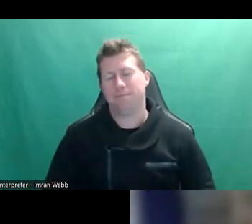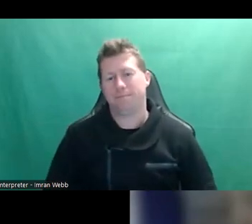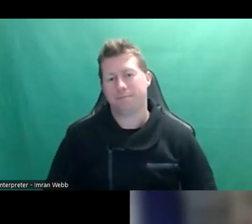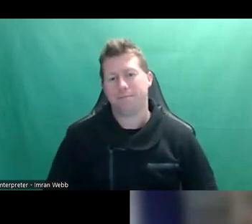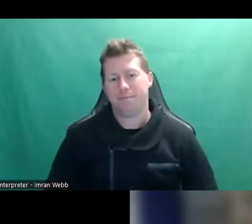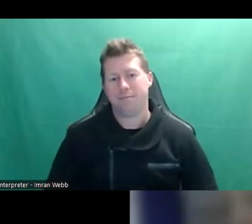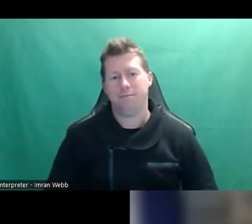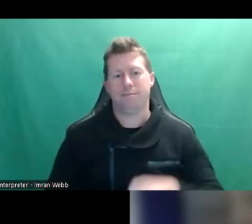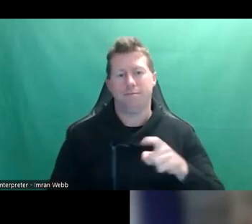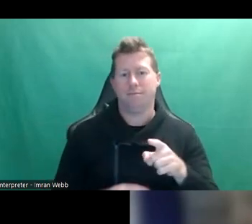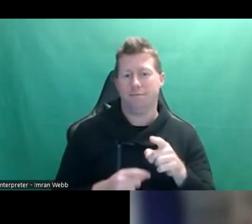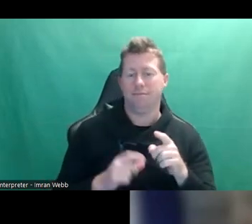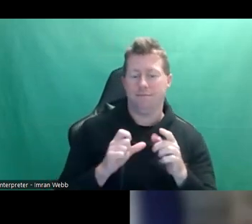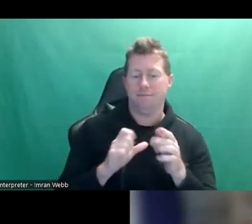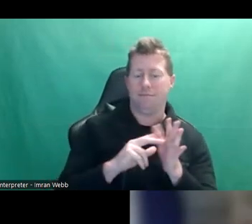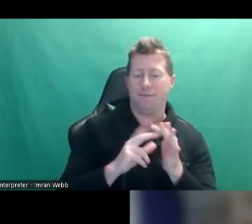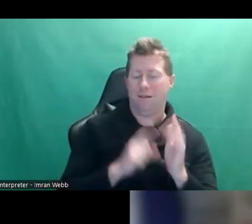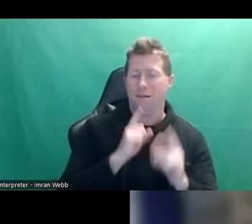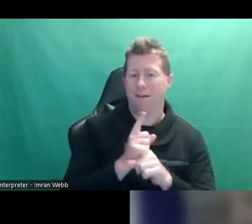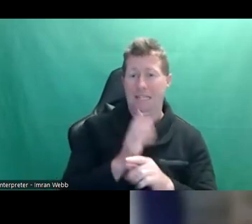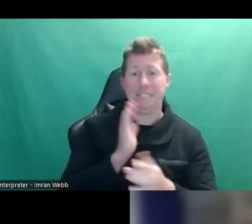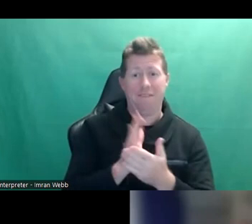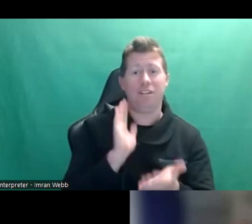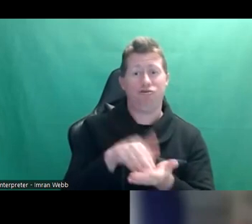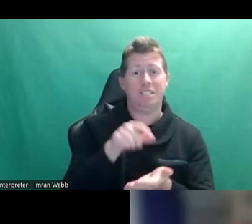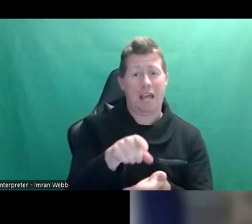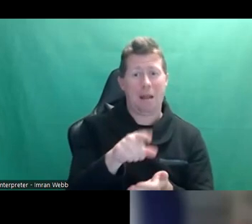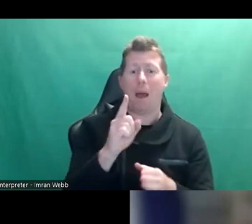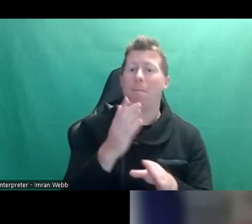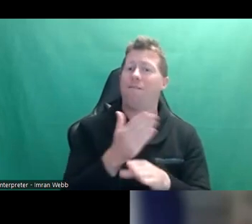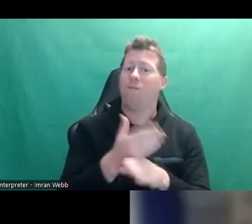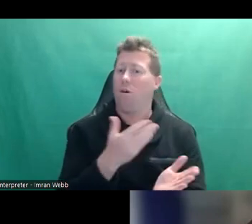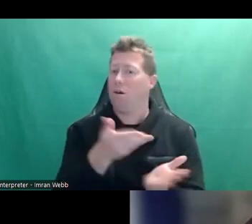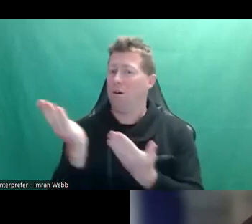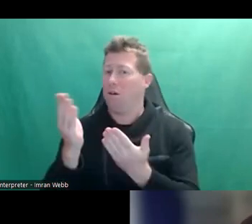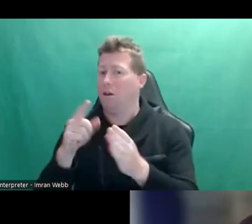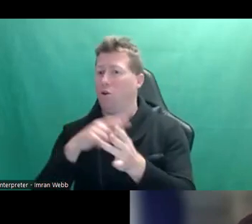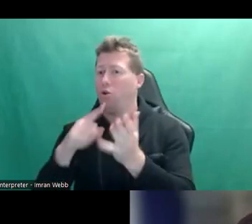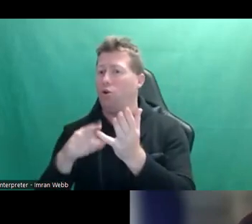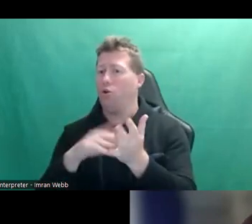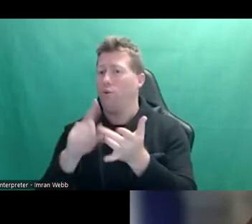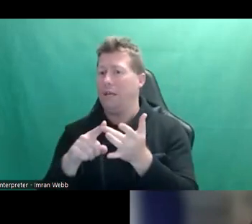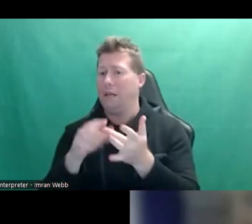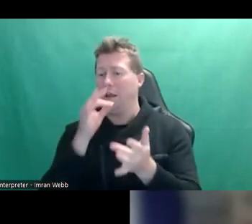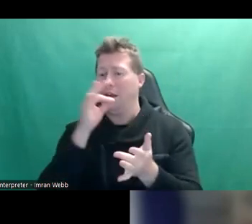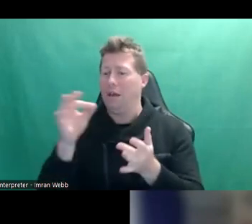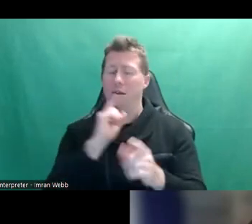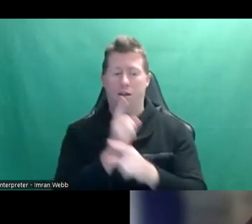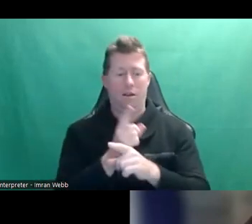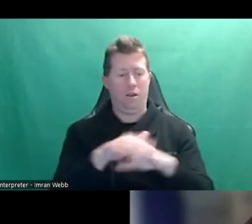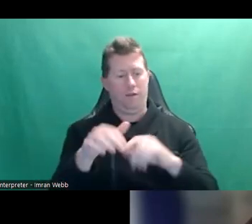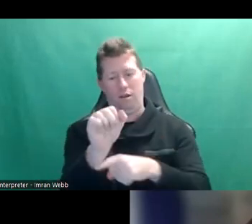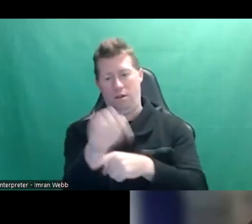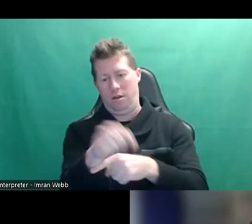We'll definitely get to power in one moment, but just before we do that, I want to throw to Yumi and ask, when we're talking about consent,